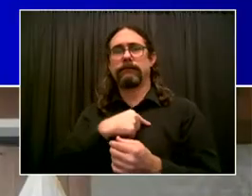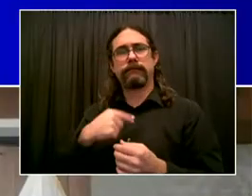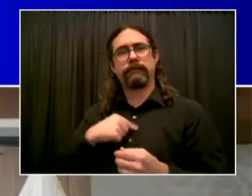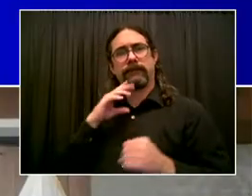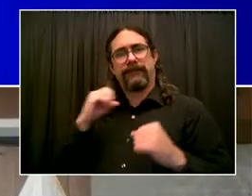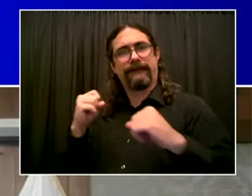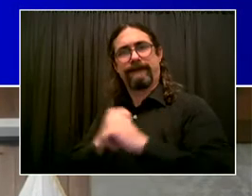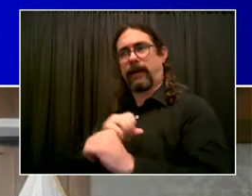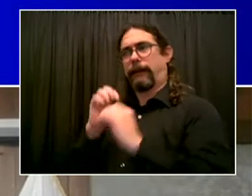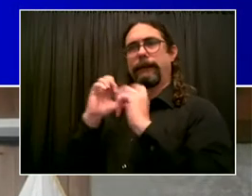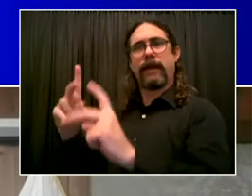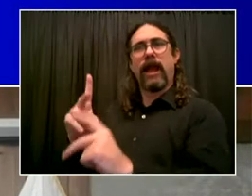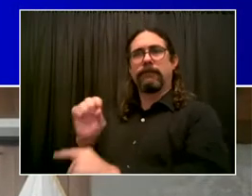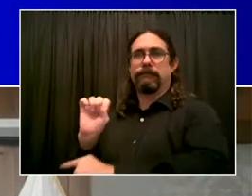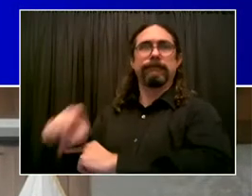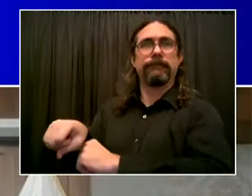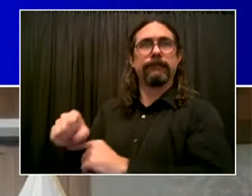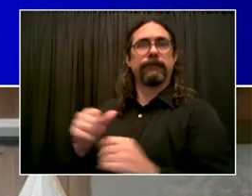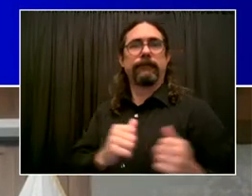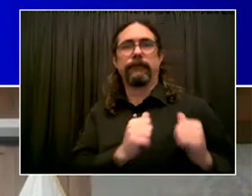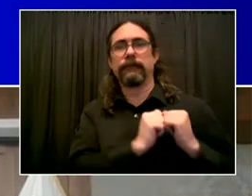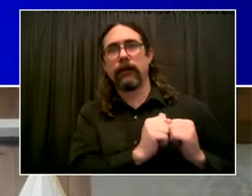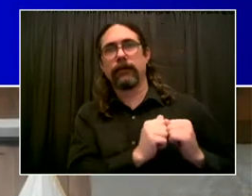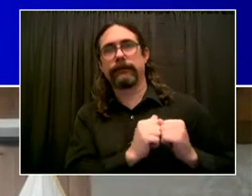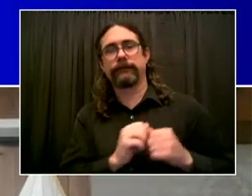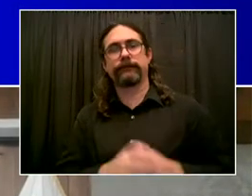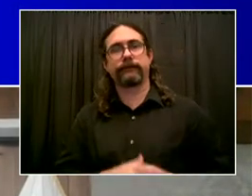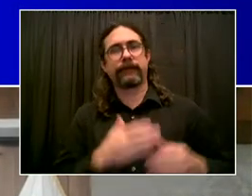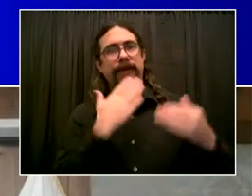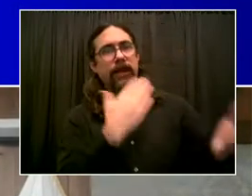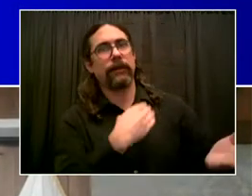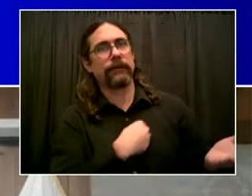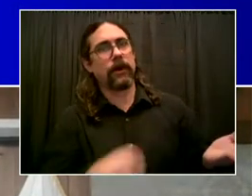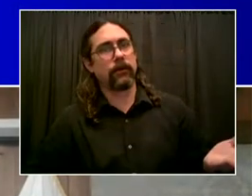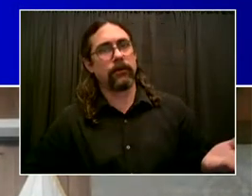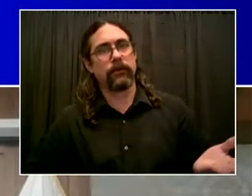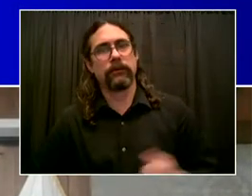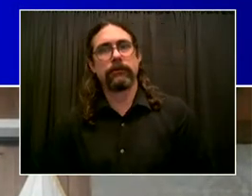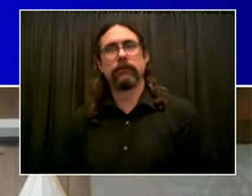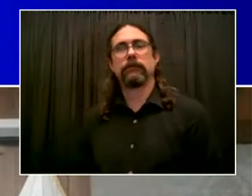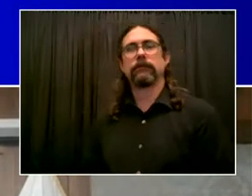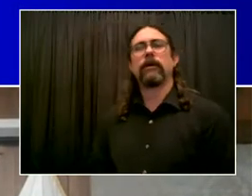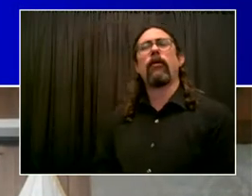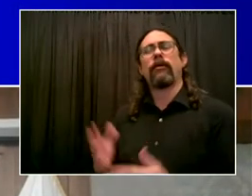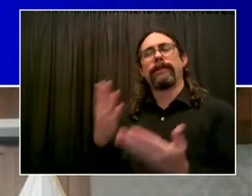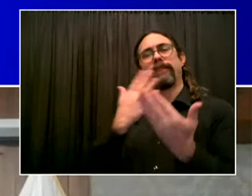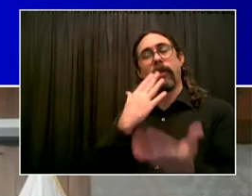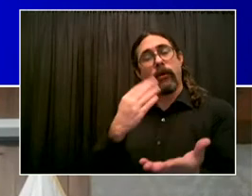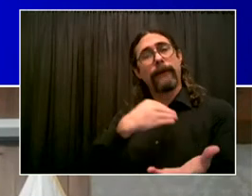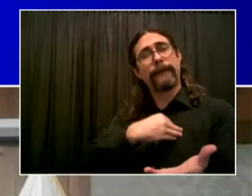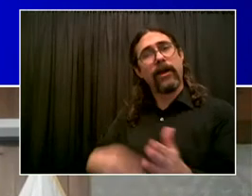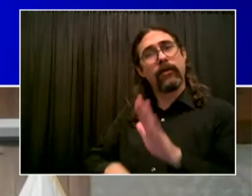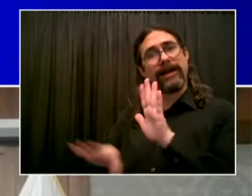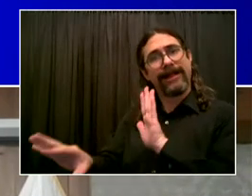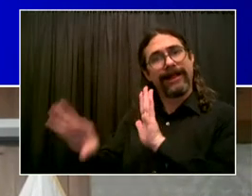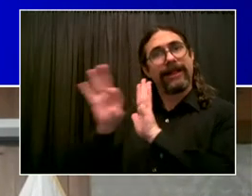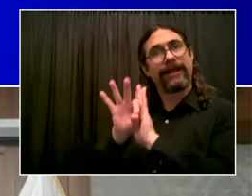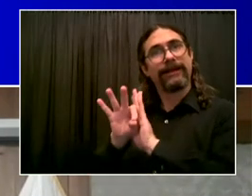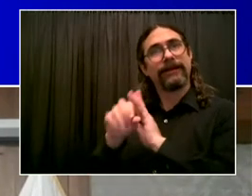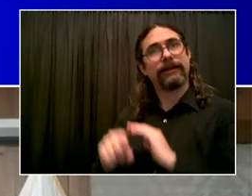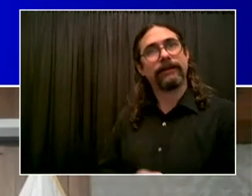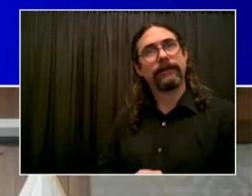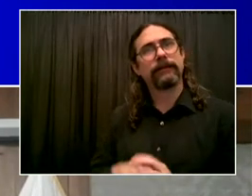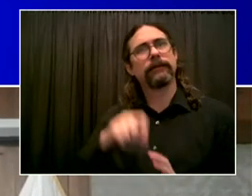Mayor-elect. I appreciate very much a clear message to all New Yorkers that your administration is going to focus, as ours has,